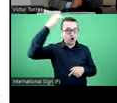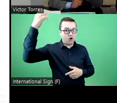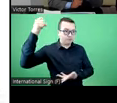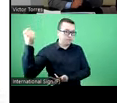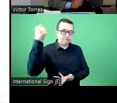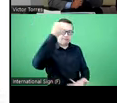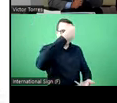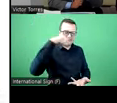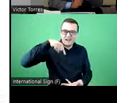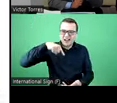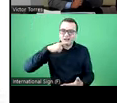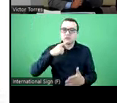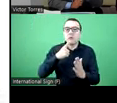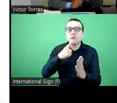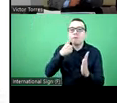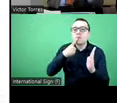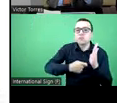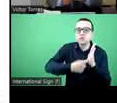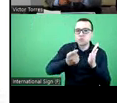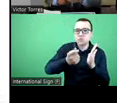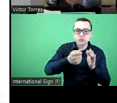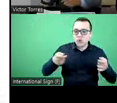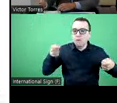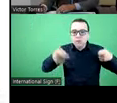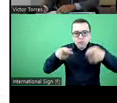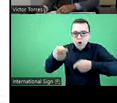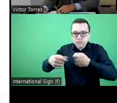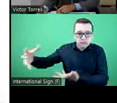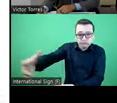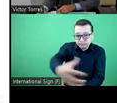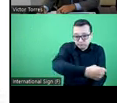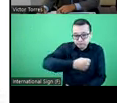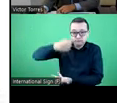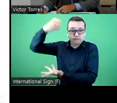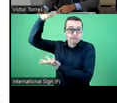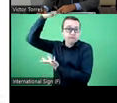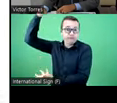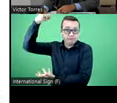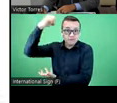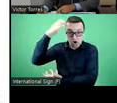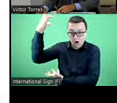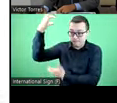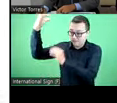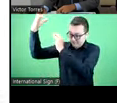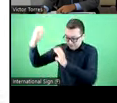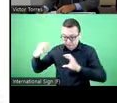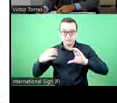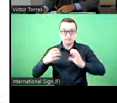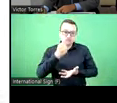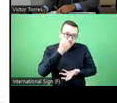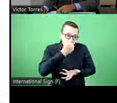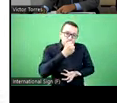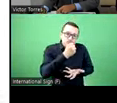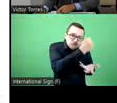makes general use of contributions for social security, social